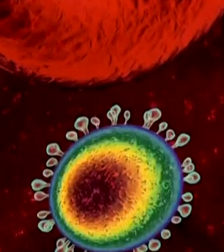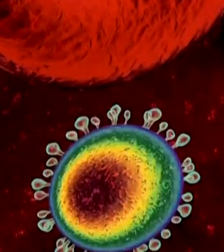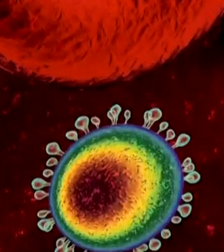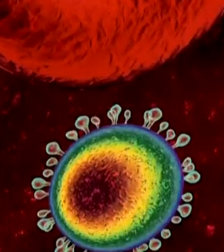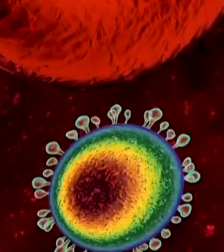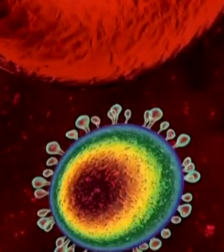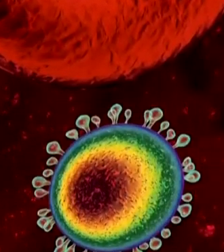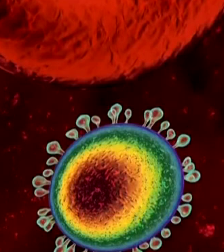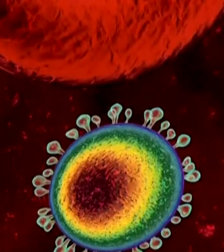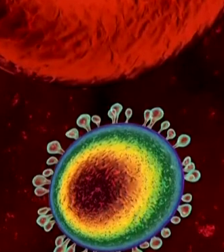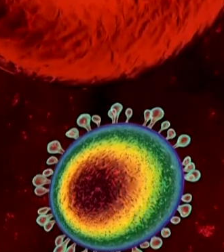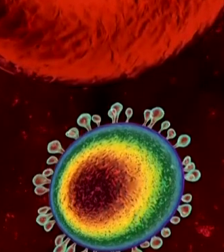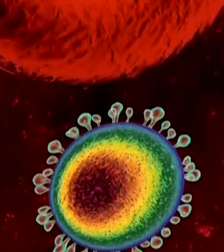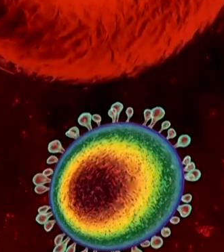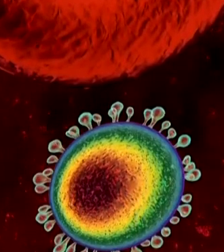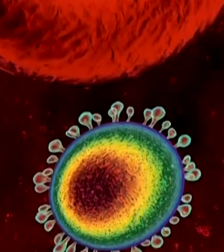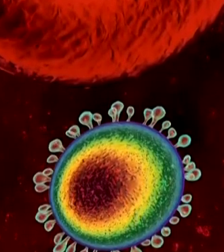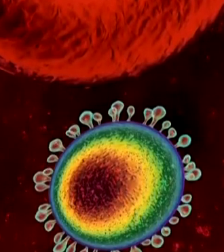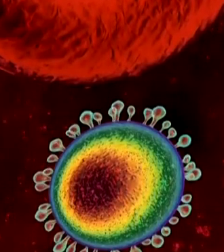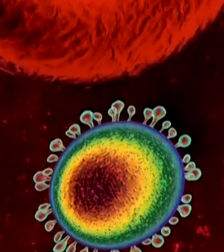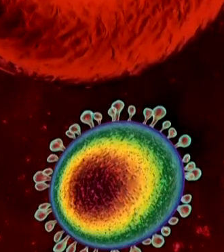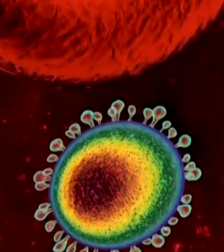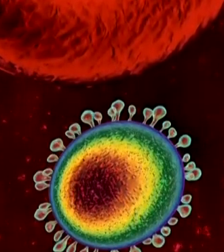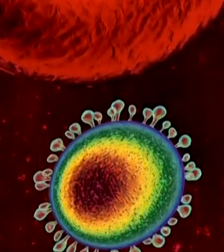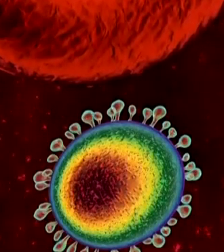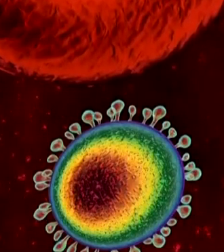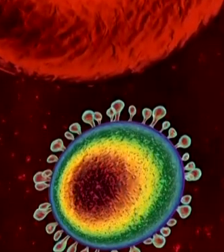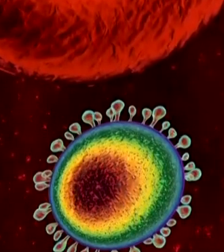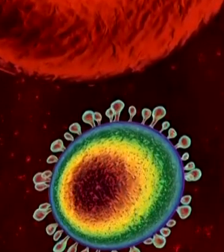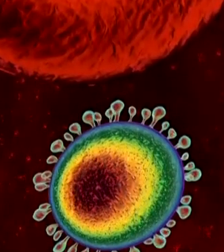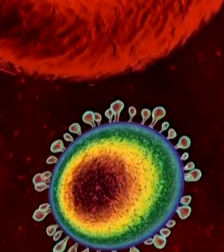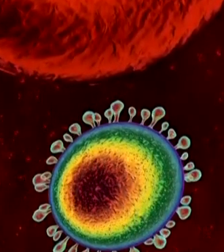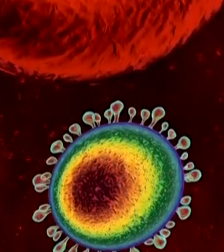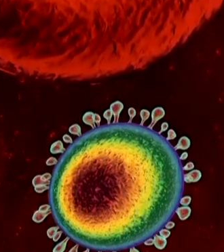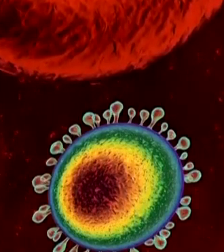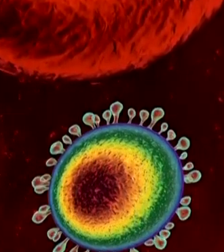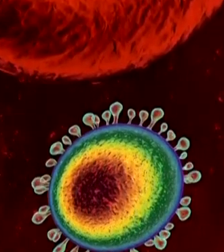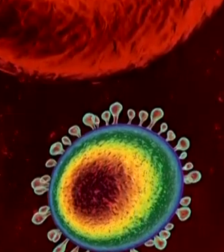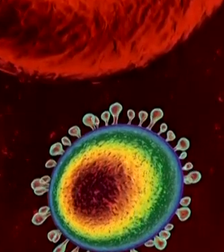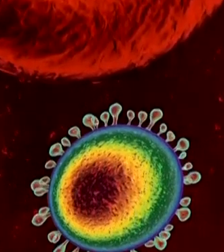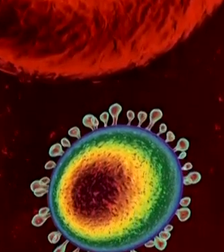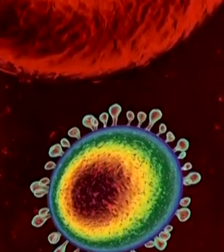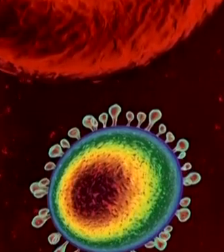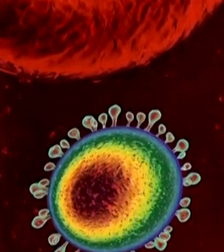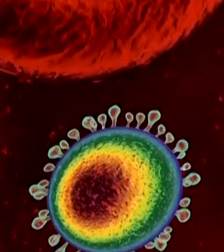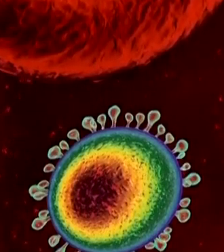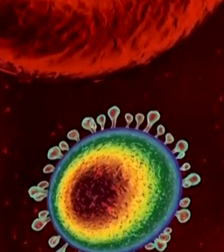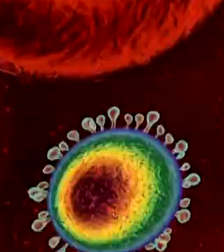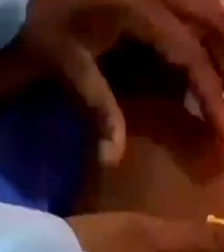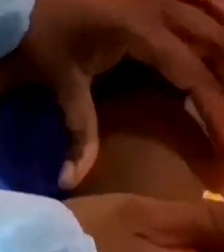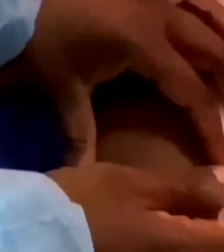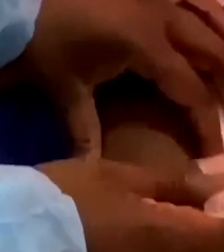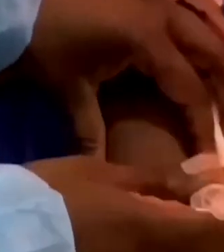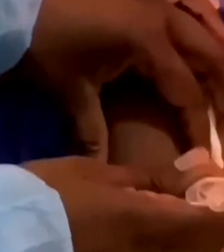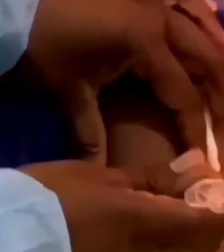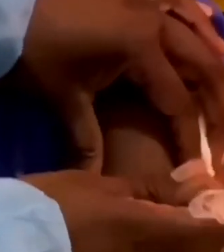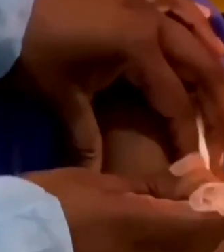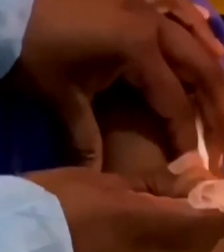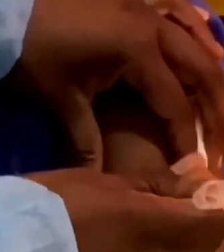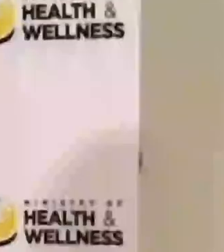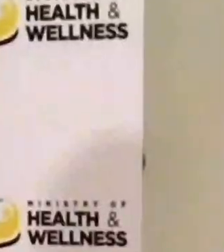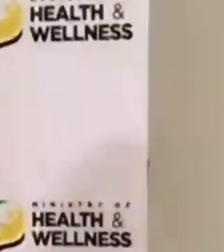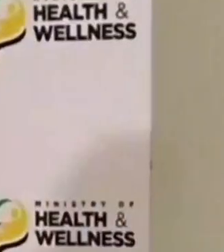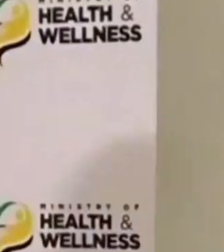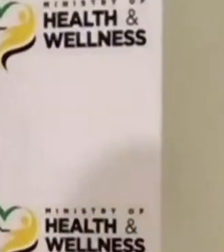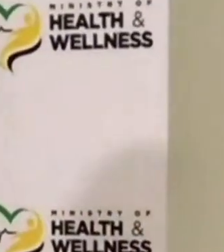efficacy of the vaccines in the prevention of severe COVID-19 is almost 100%. After taking the